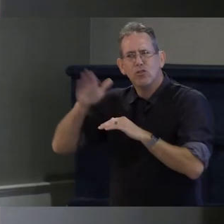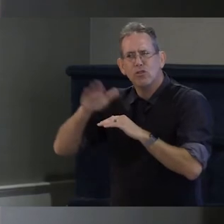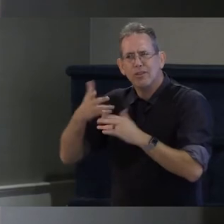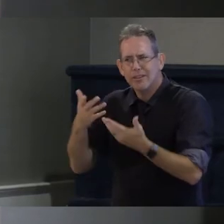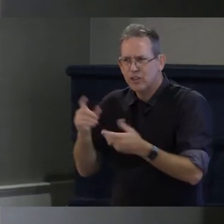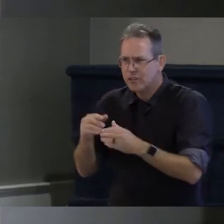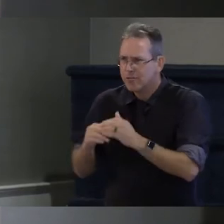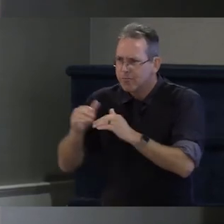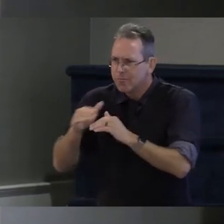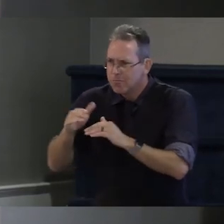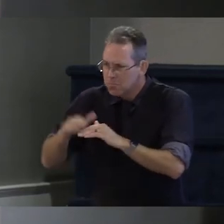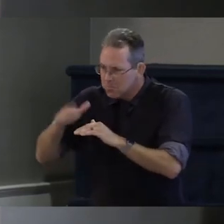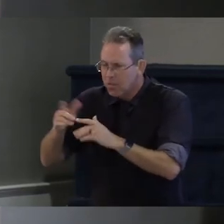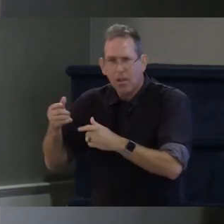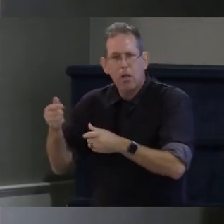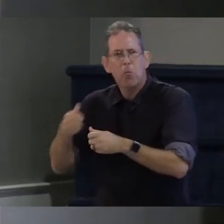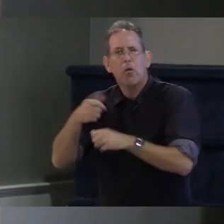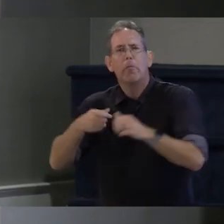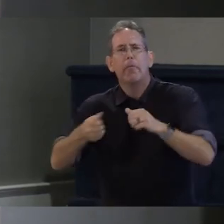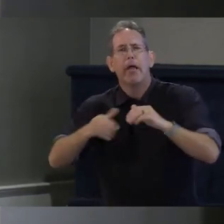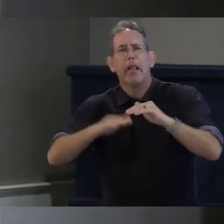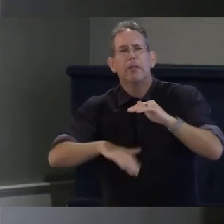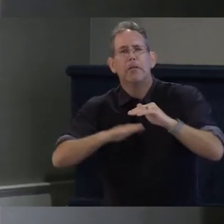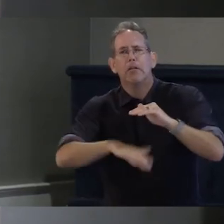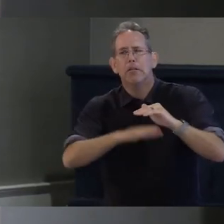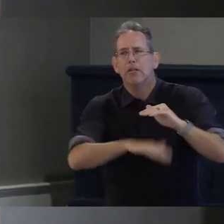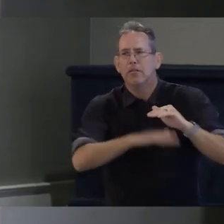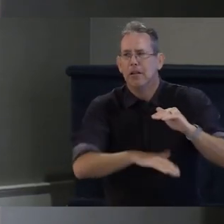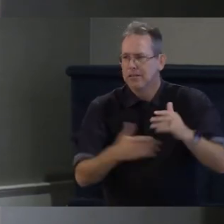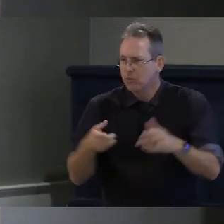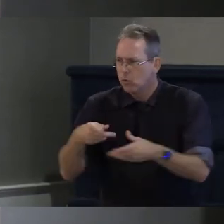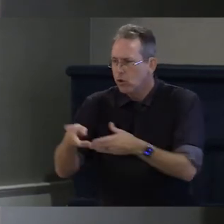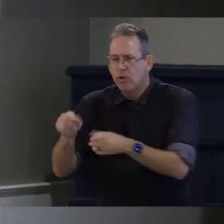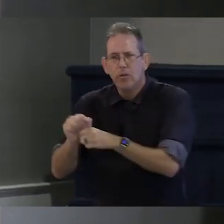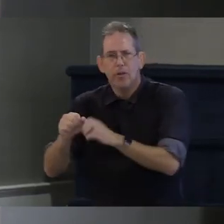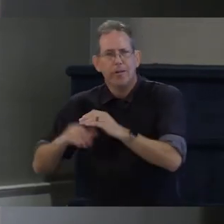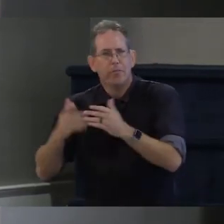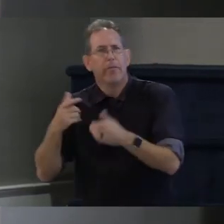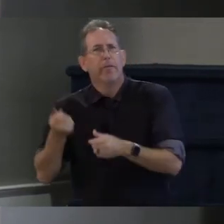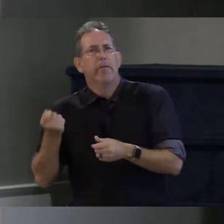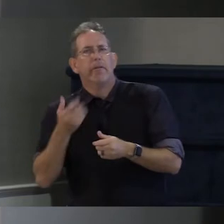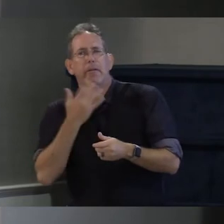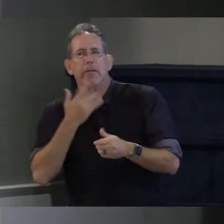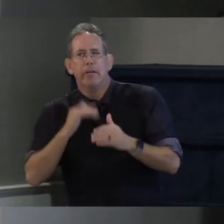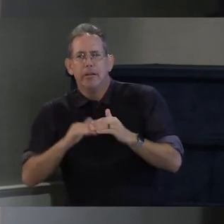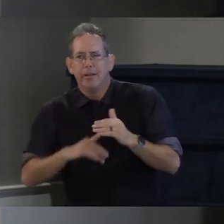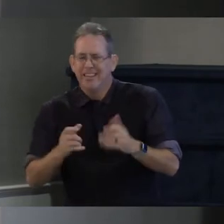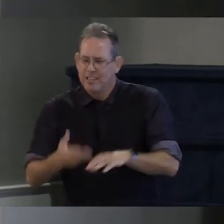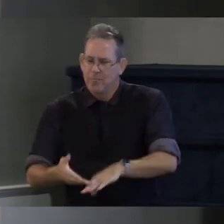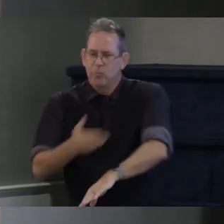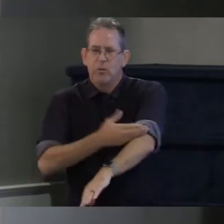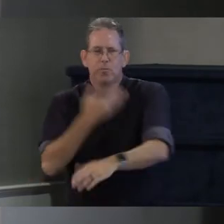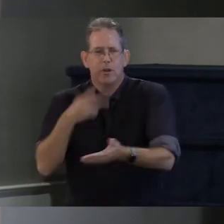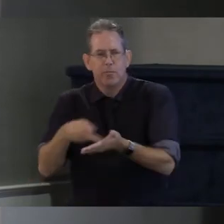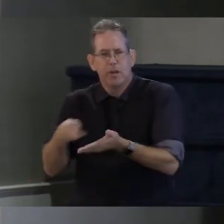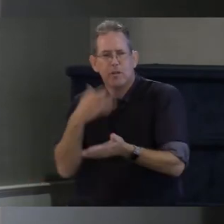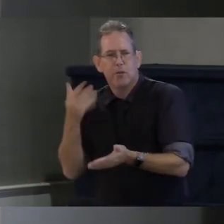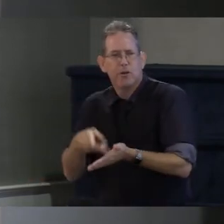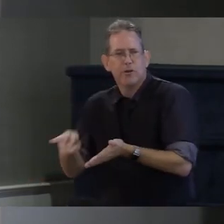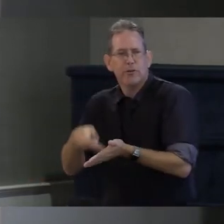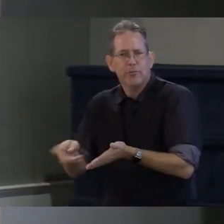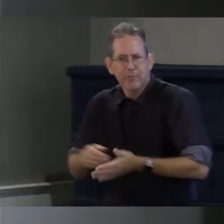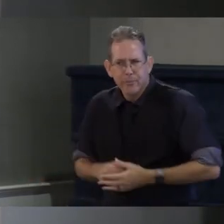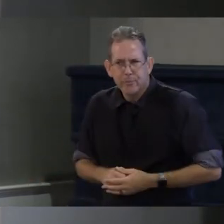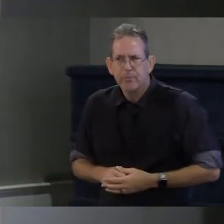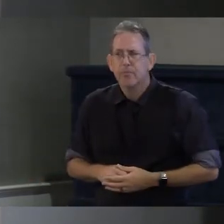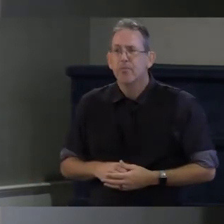wage for anyone working in the state or at the federal level so a tremendous amount of work needs to be done um there and then finally